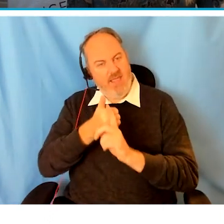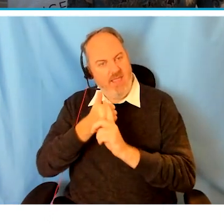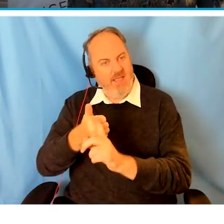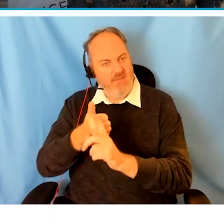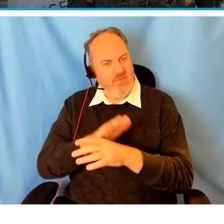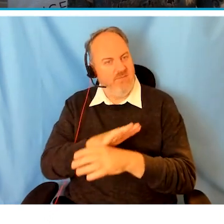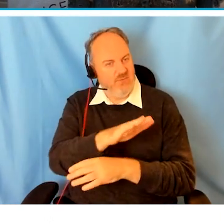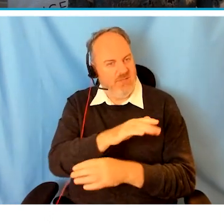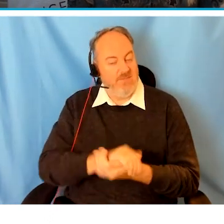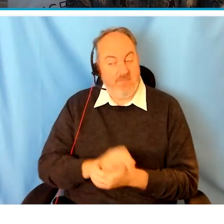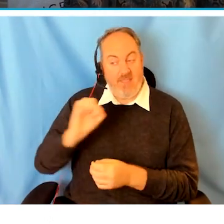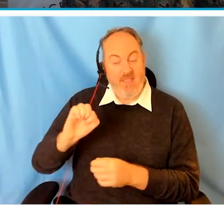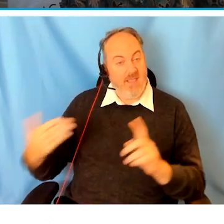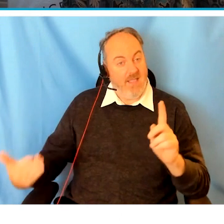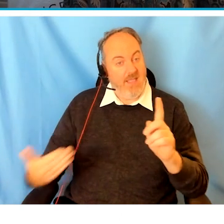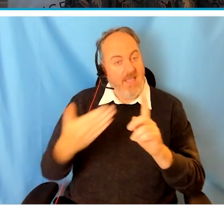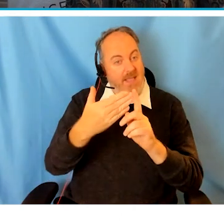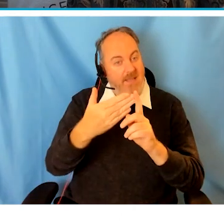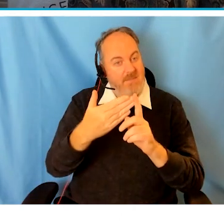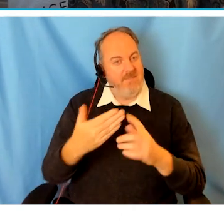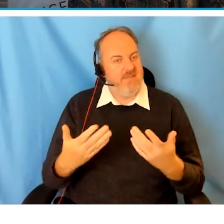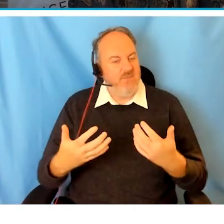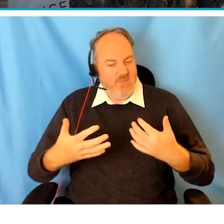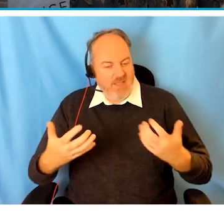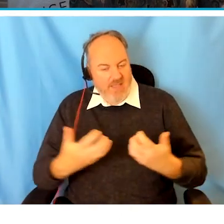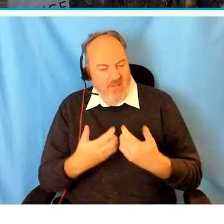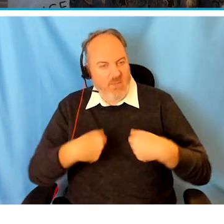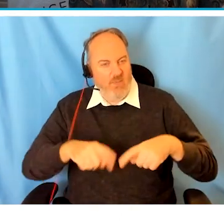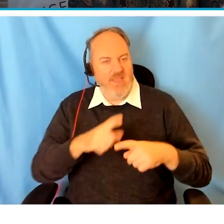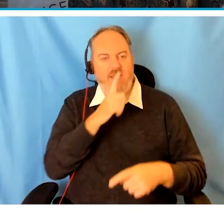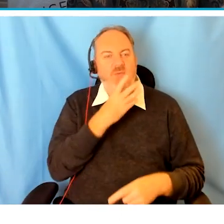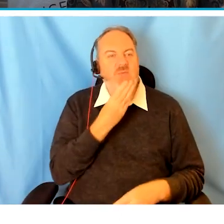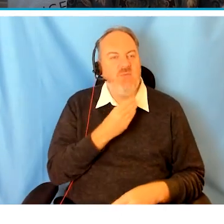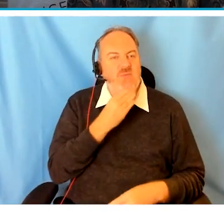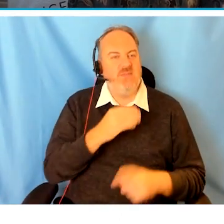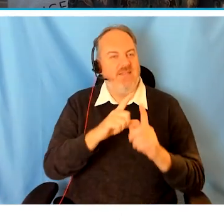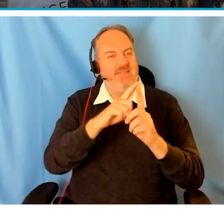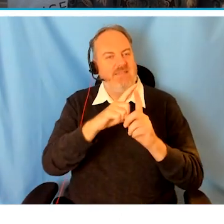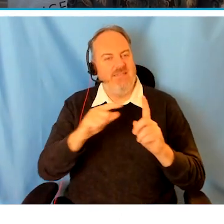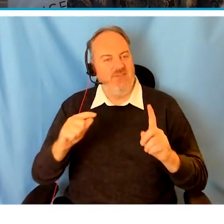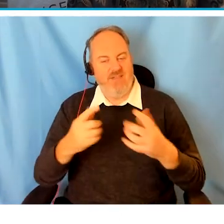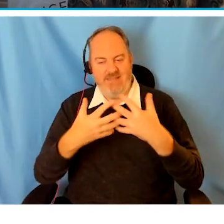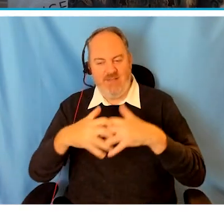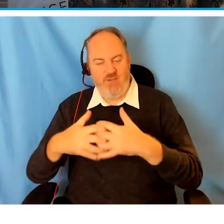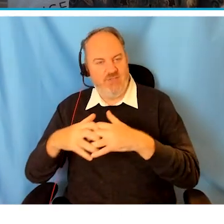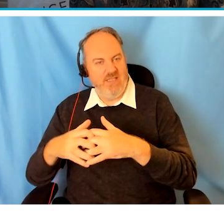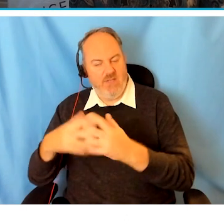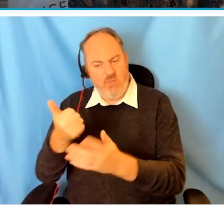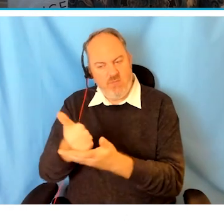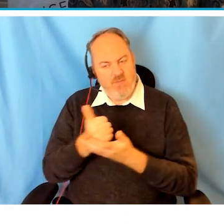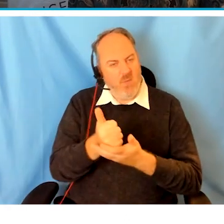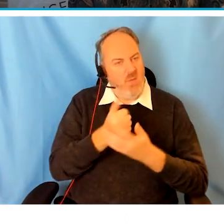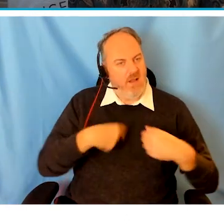The ambition is to create more ways for us to use digital technology to help us look after our